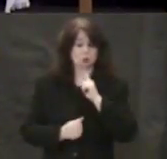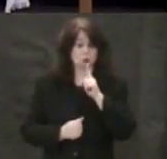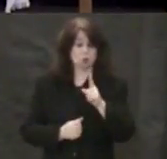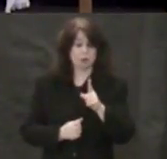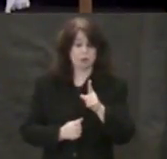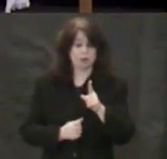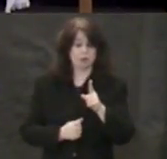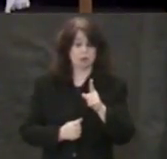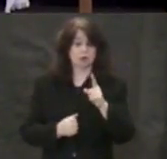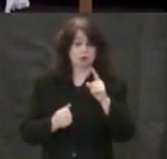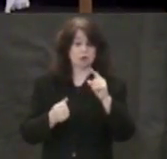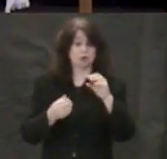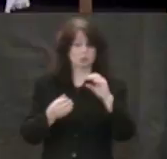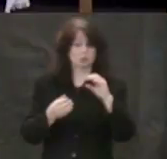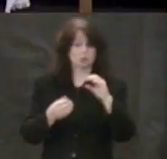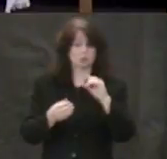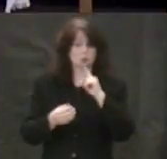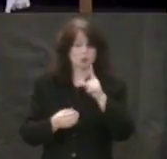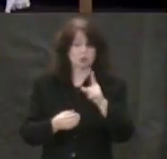42.